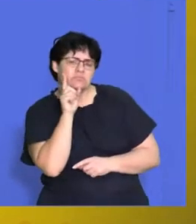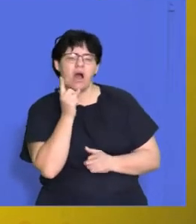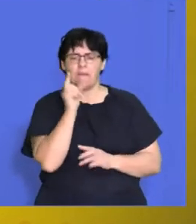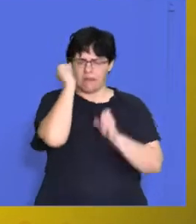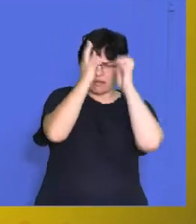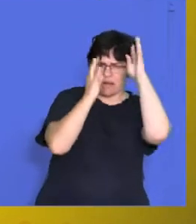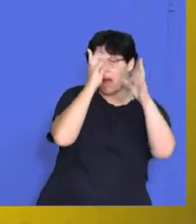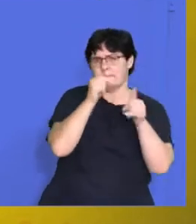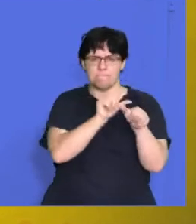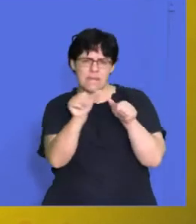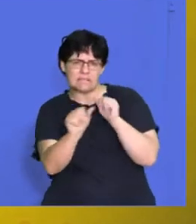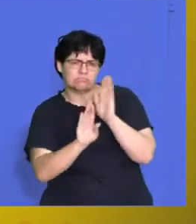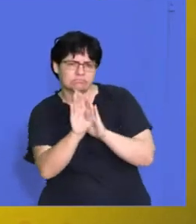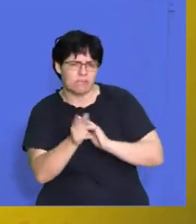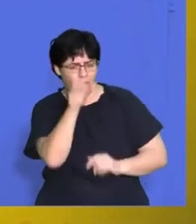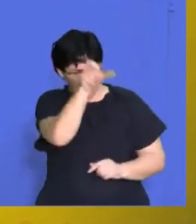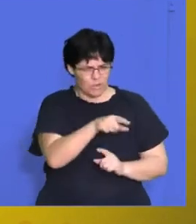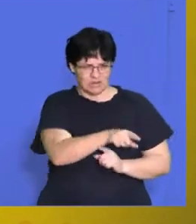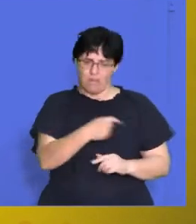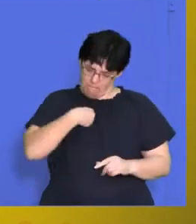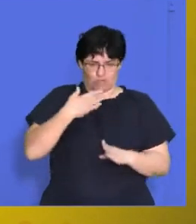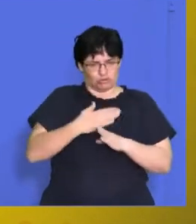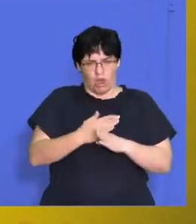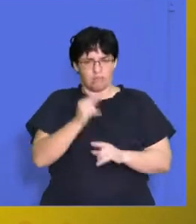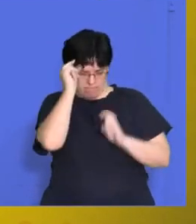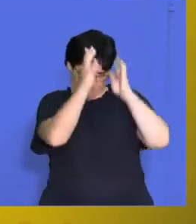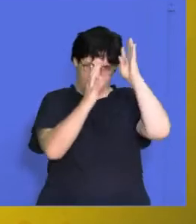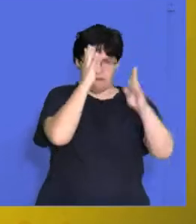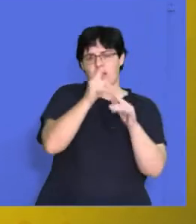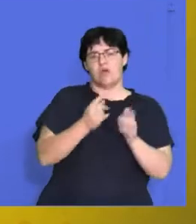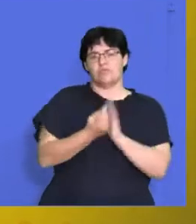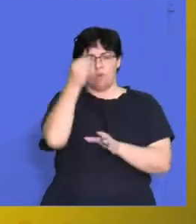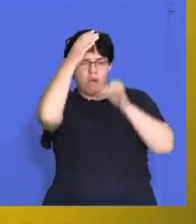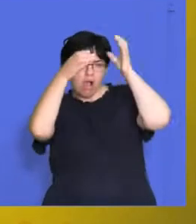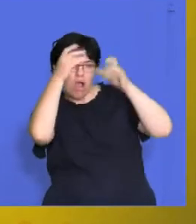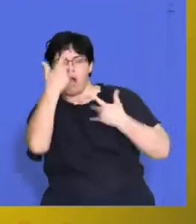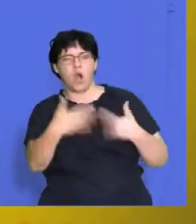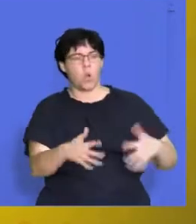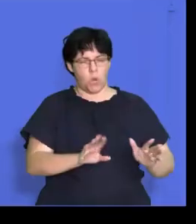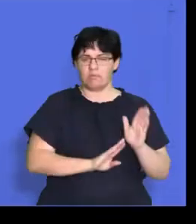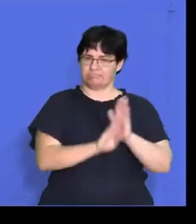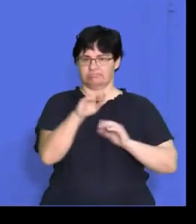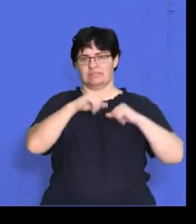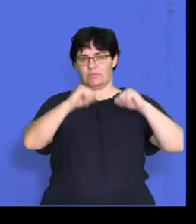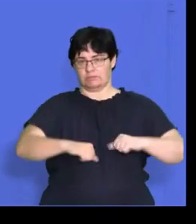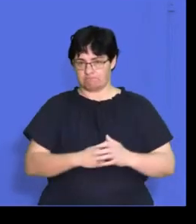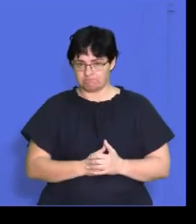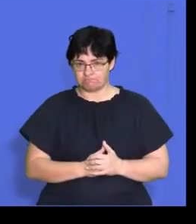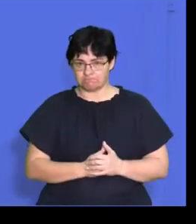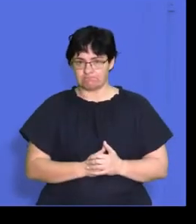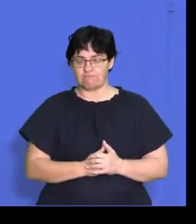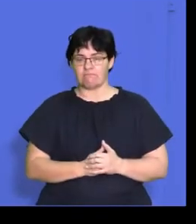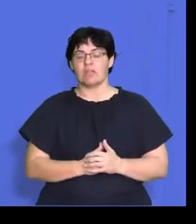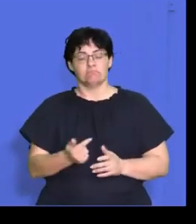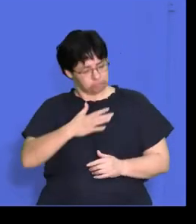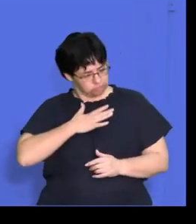things better so it's that one person it's just their whole job is to make sure that the whole system is a lot more efficient and